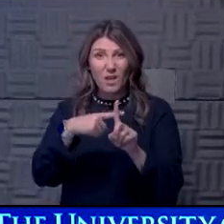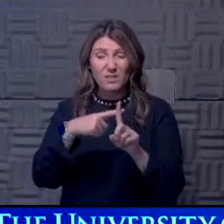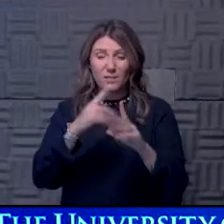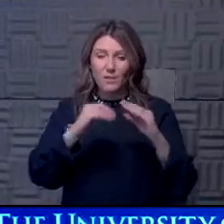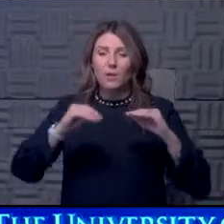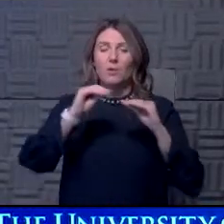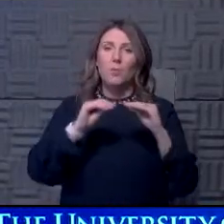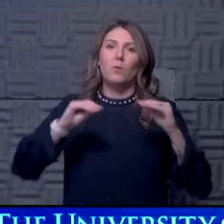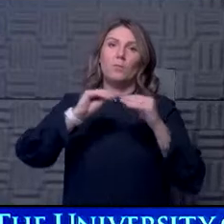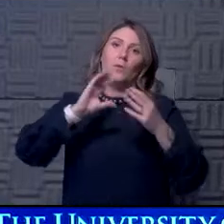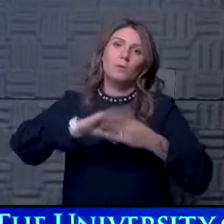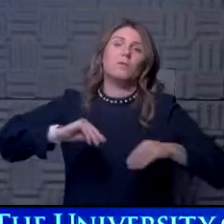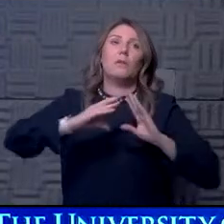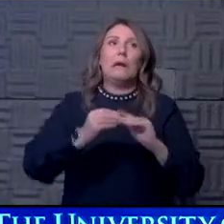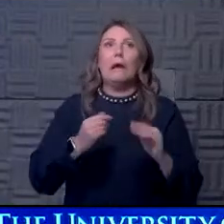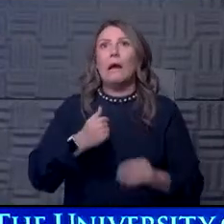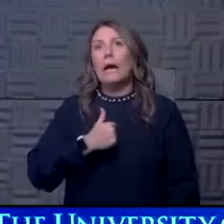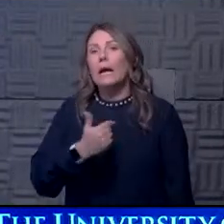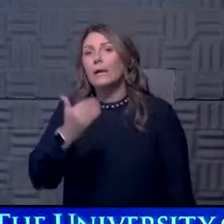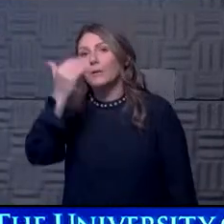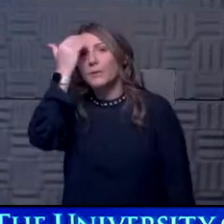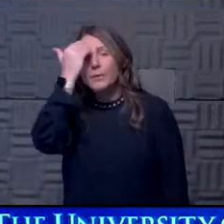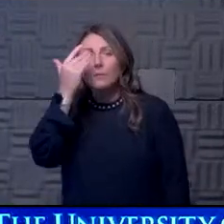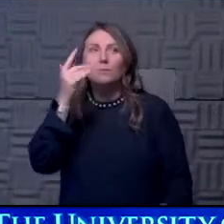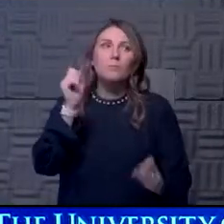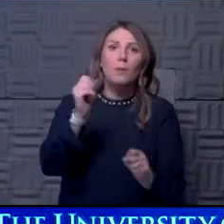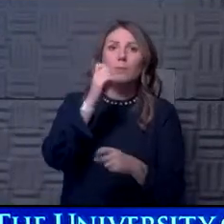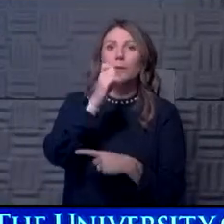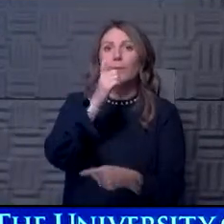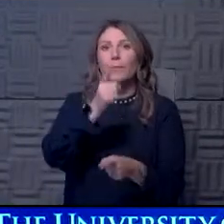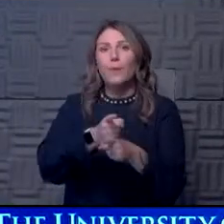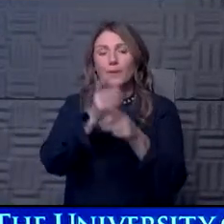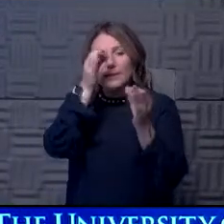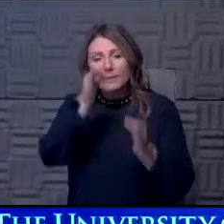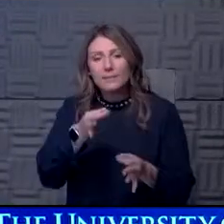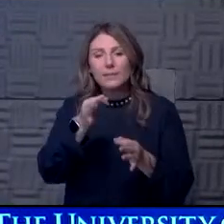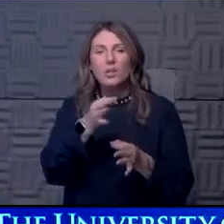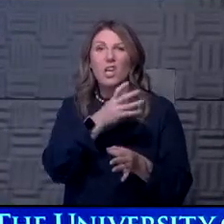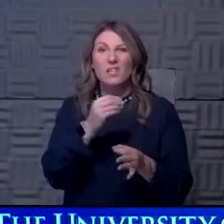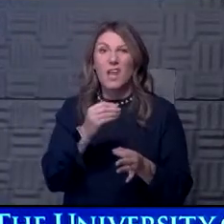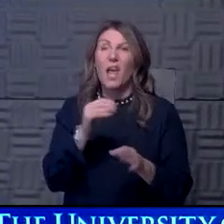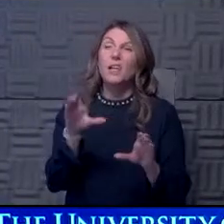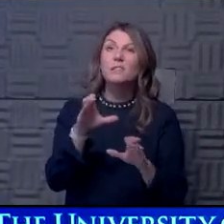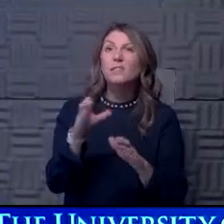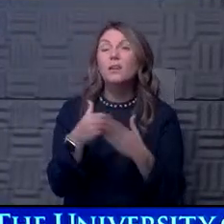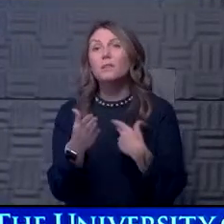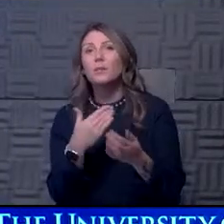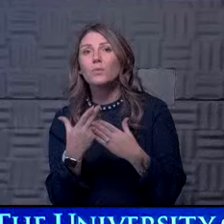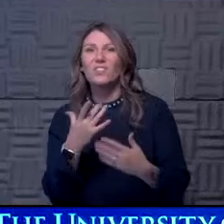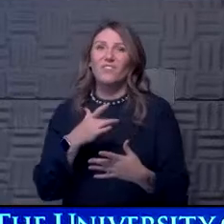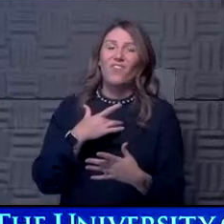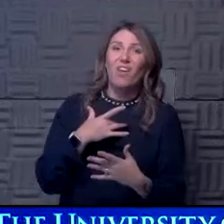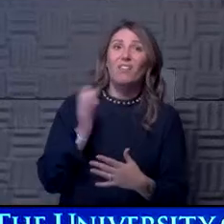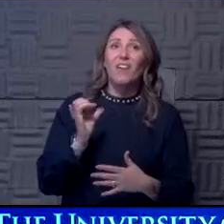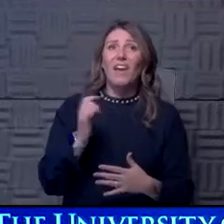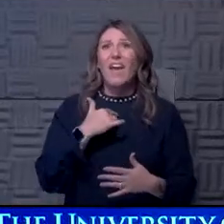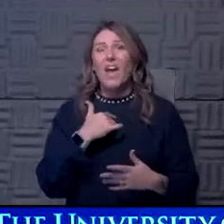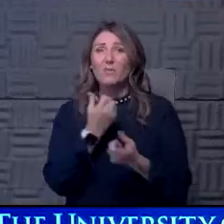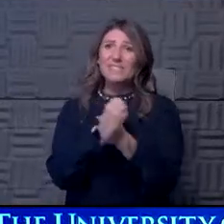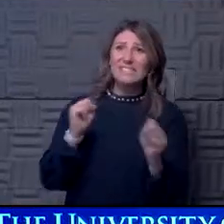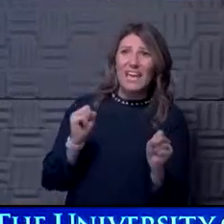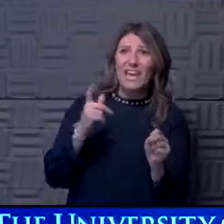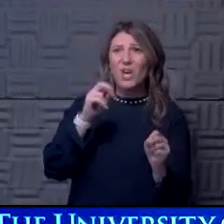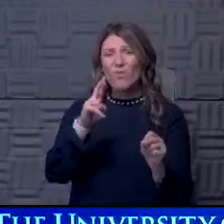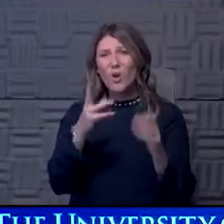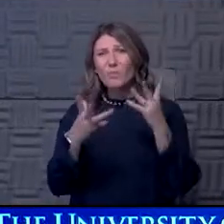I knew that this probably wasn't the right decision. Um, and I kind of did it anyway, because it felt like I, I was safe